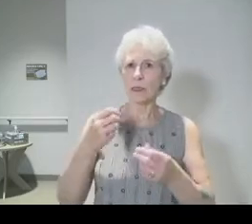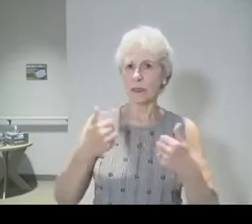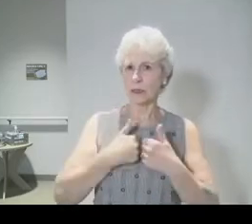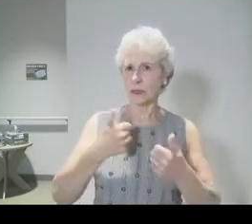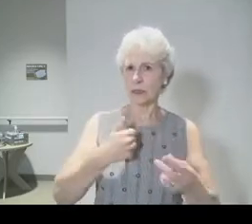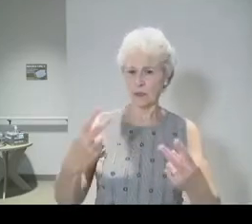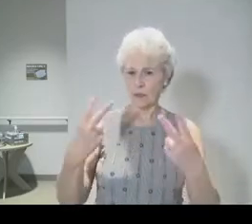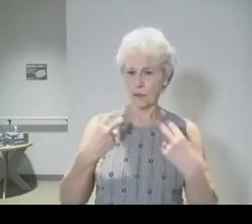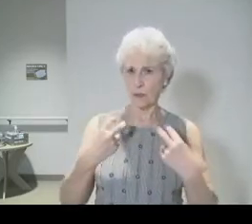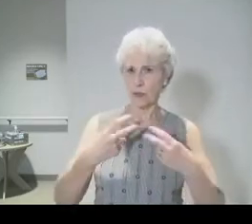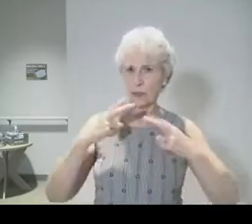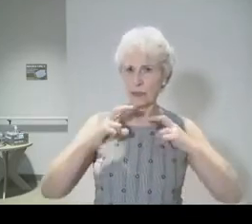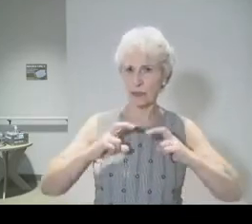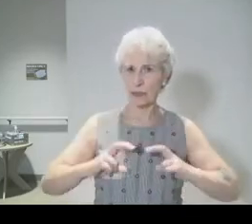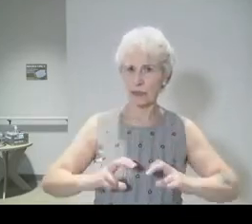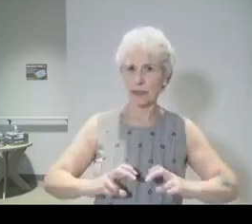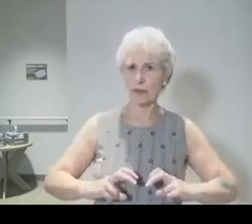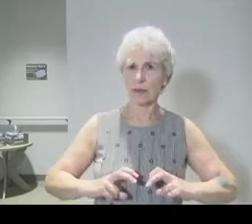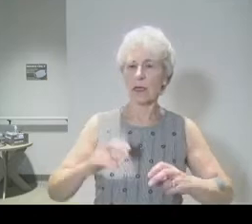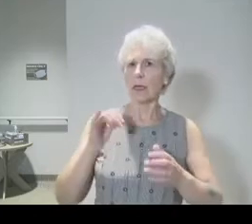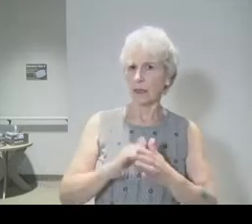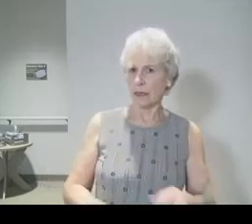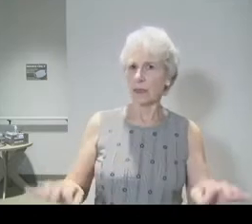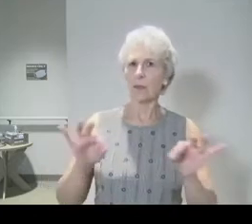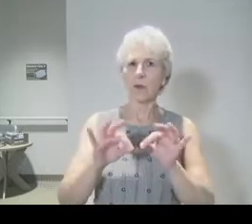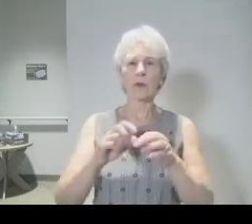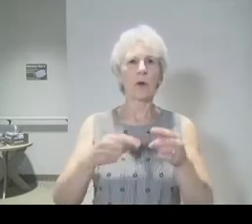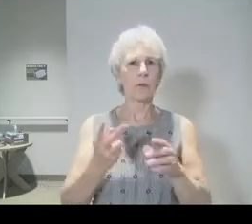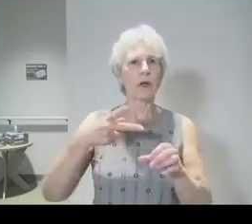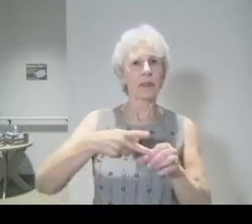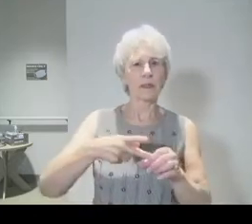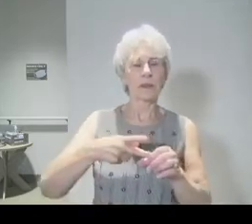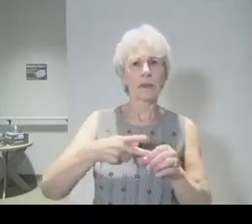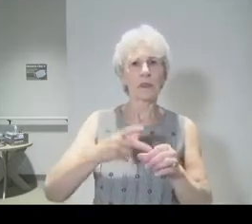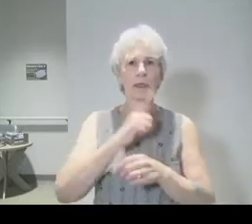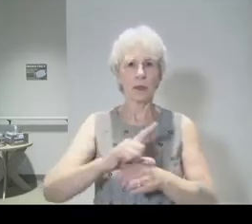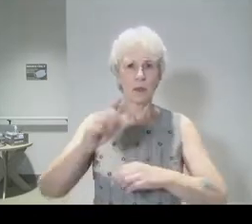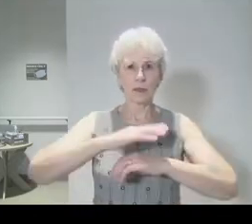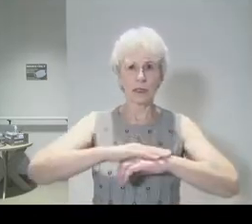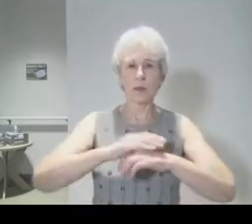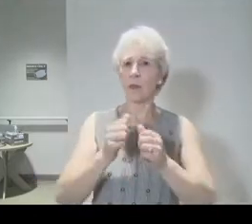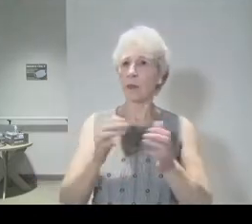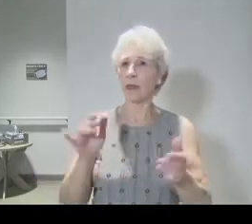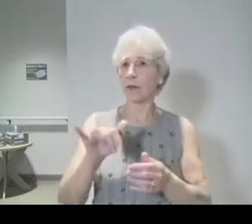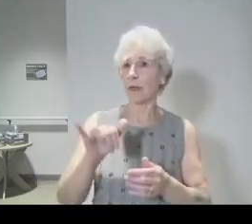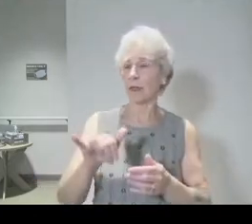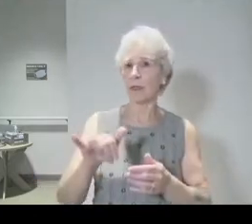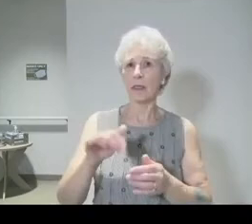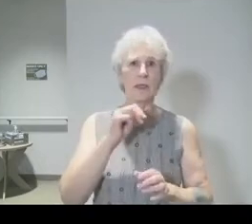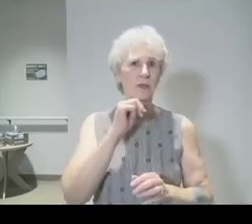Self-examination is a key attitude when participating in the Lord's table. Without it, you're not